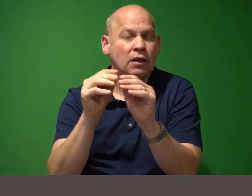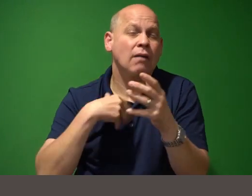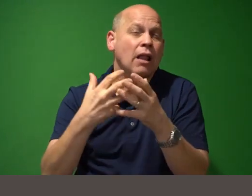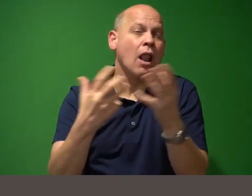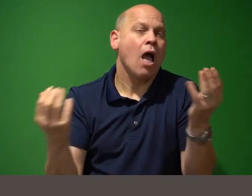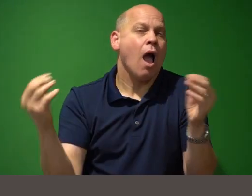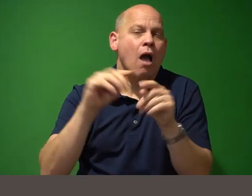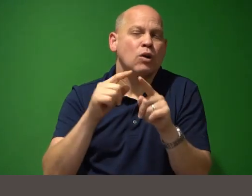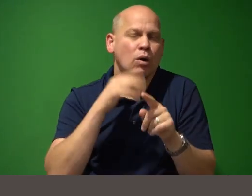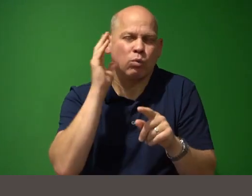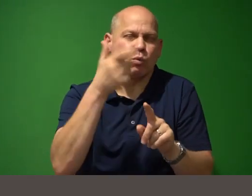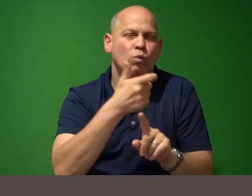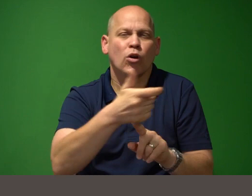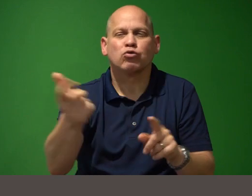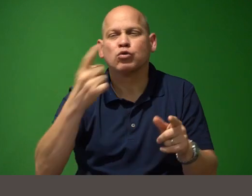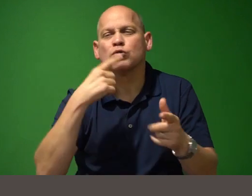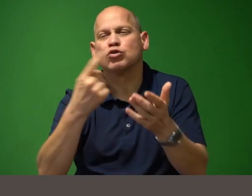it out